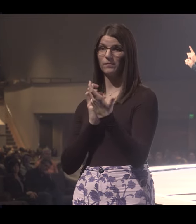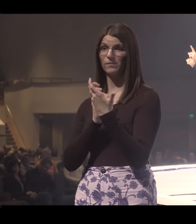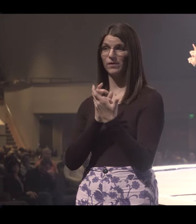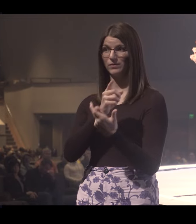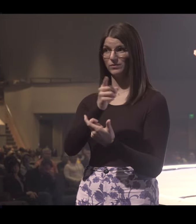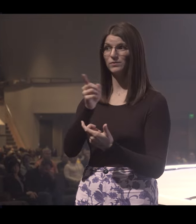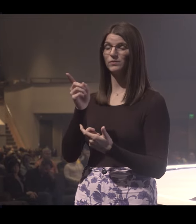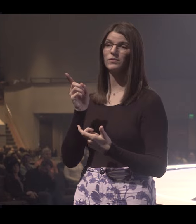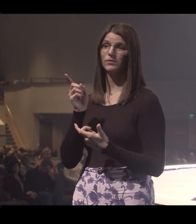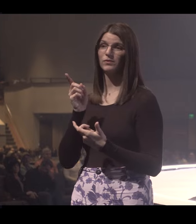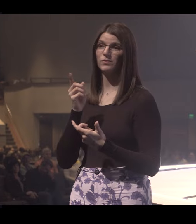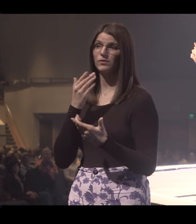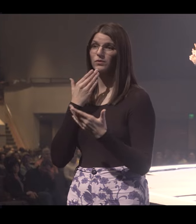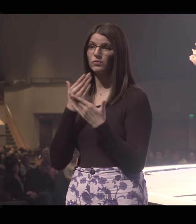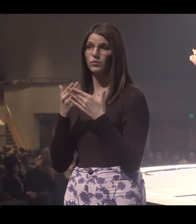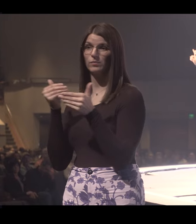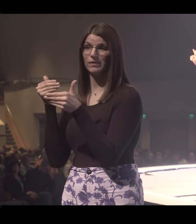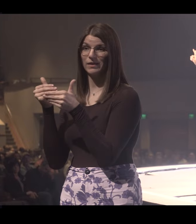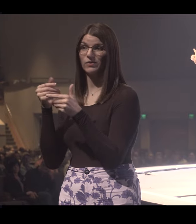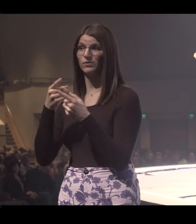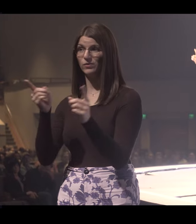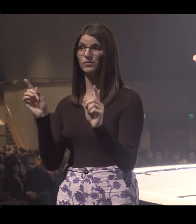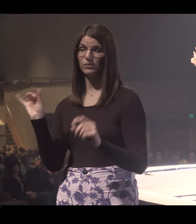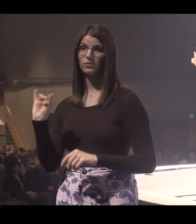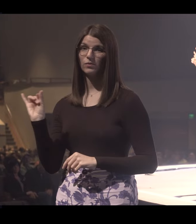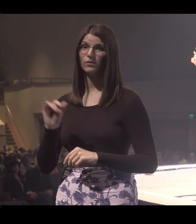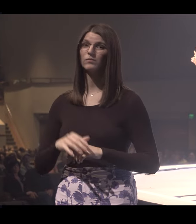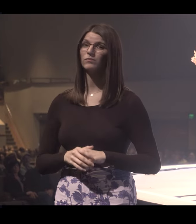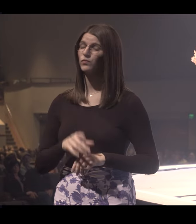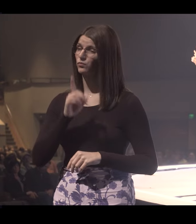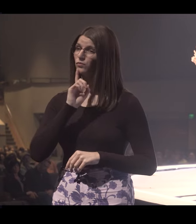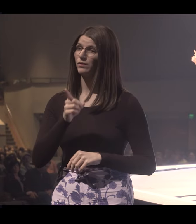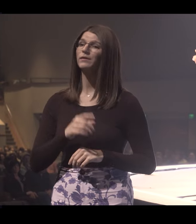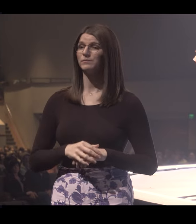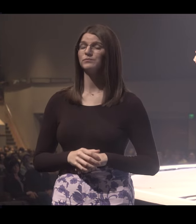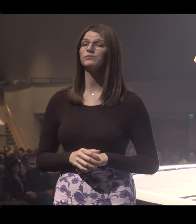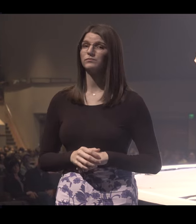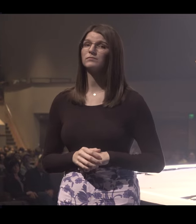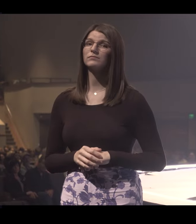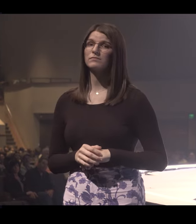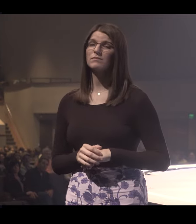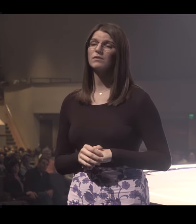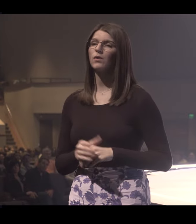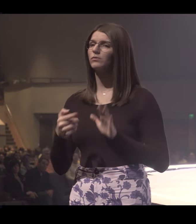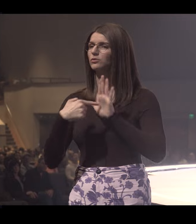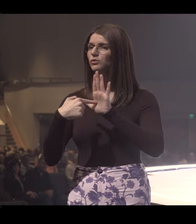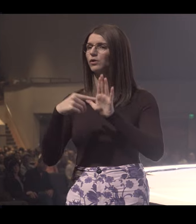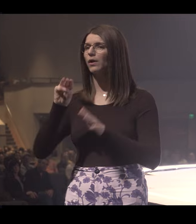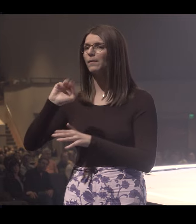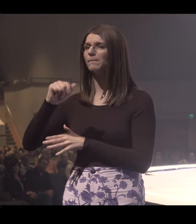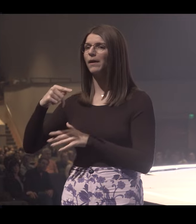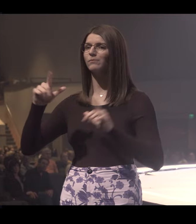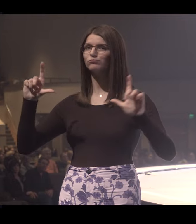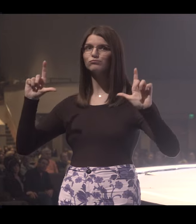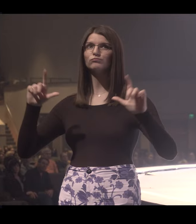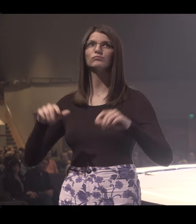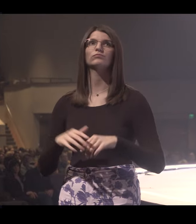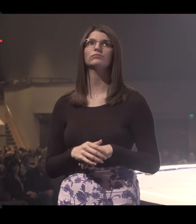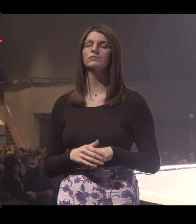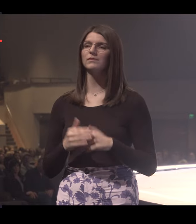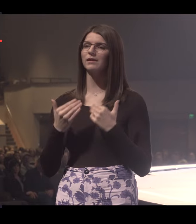a group for you and there's a group near you. There really is. In fact, I want to show you a map.